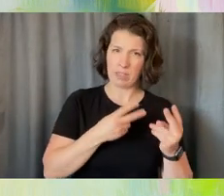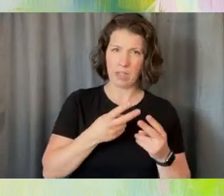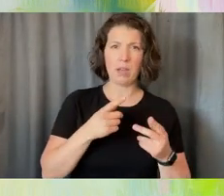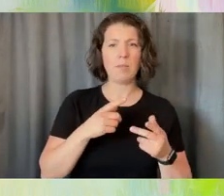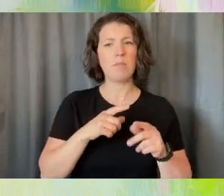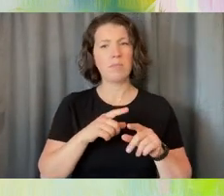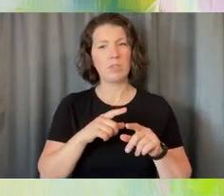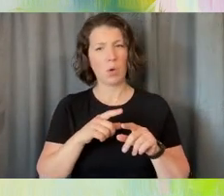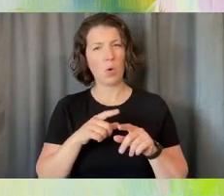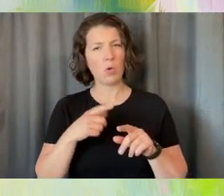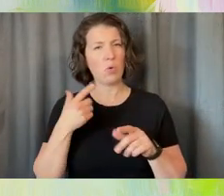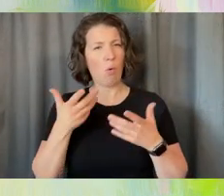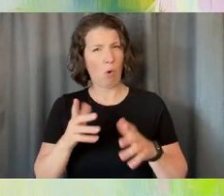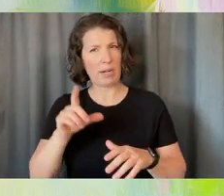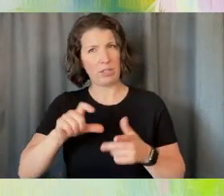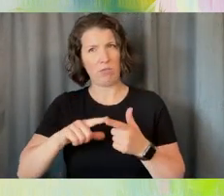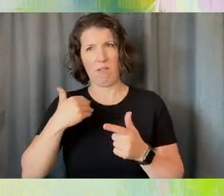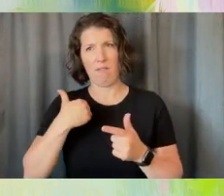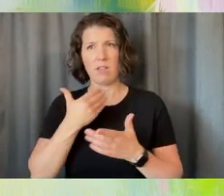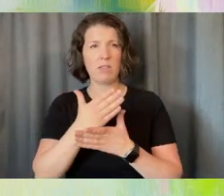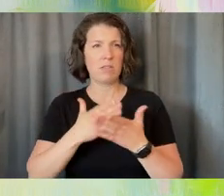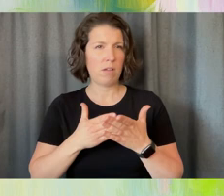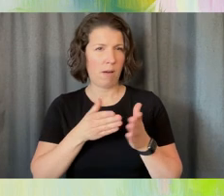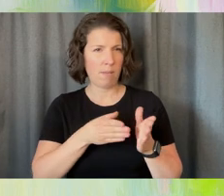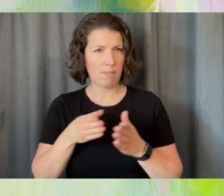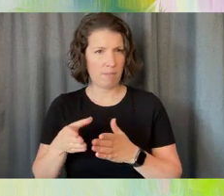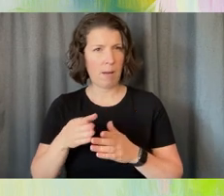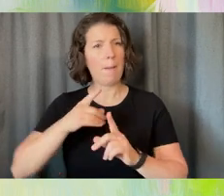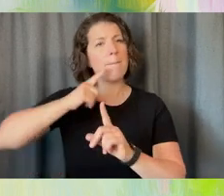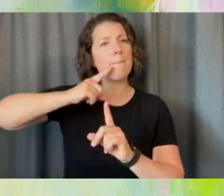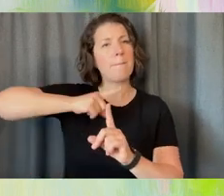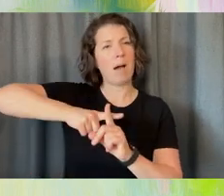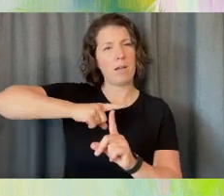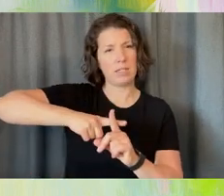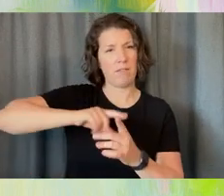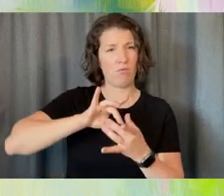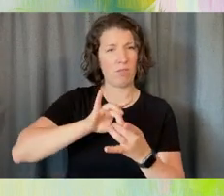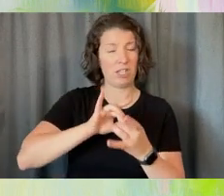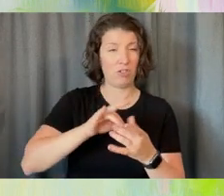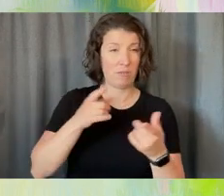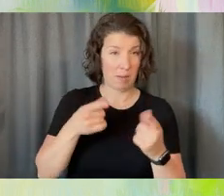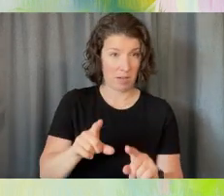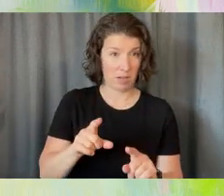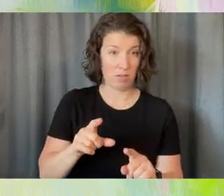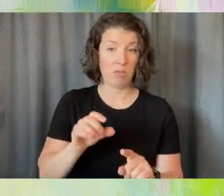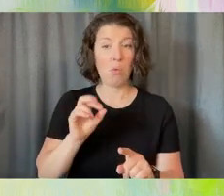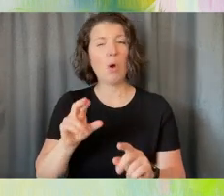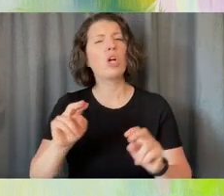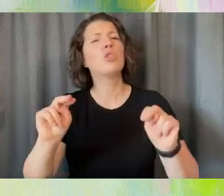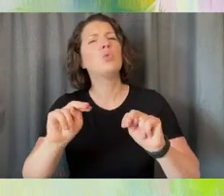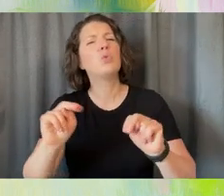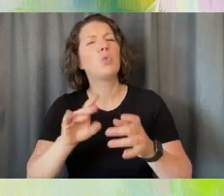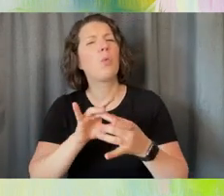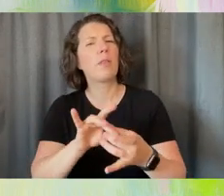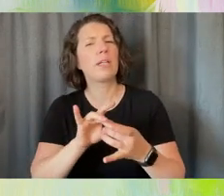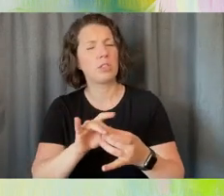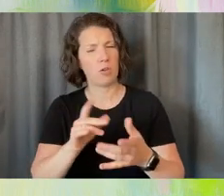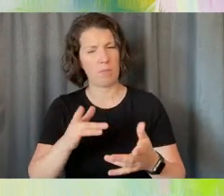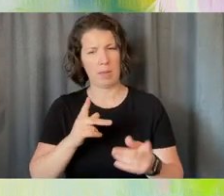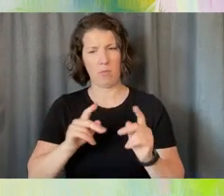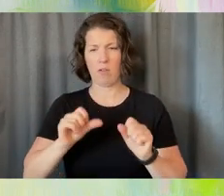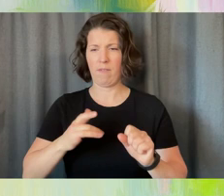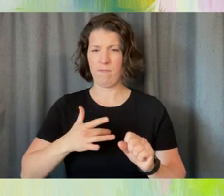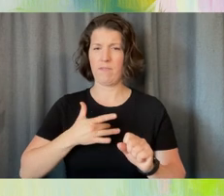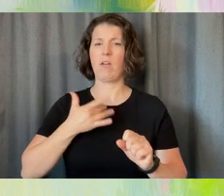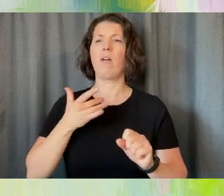needed to have in some cases a positive relationship happening or at least a neutral relationship. So people could feel like that was going to be